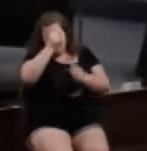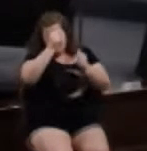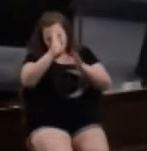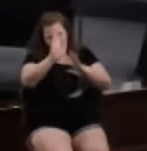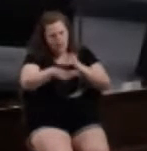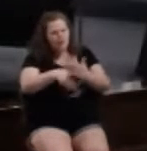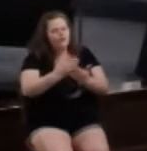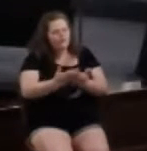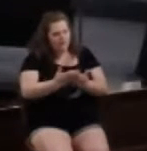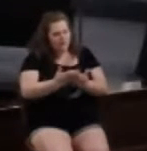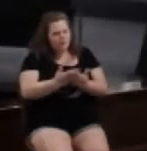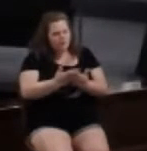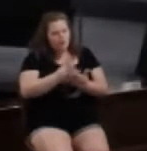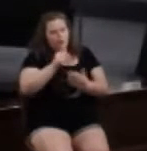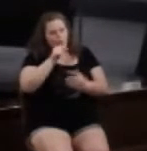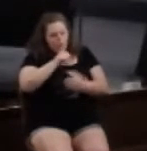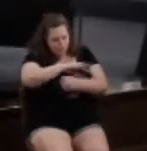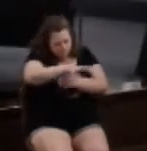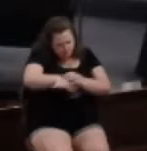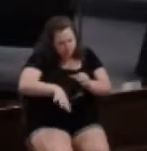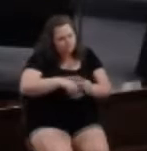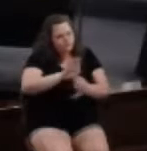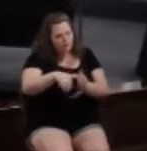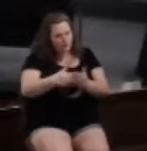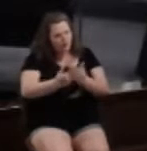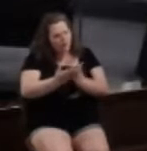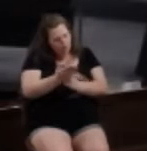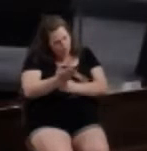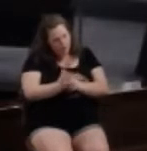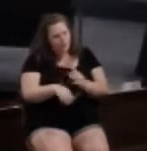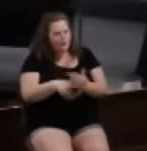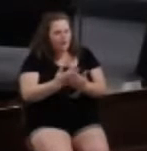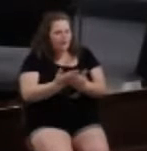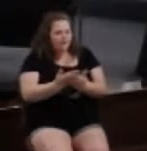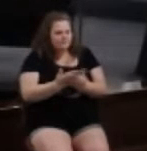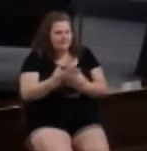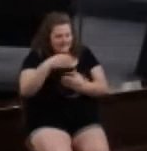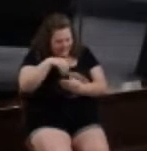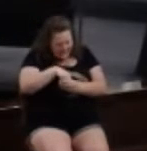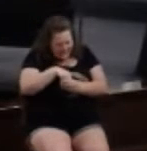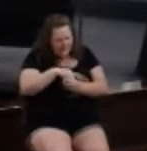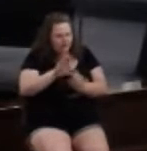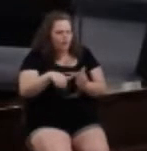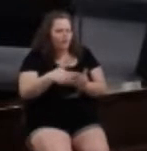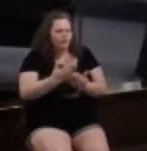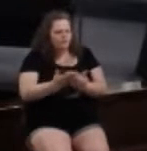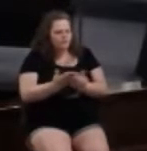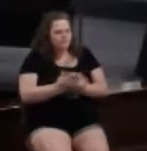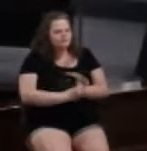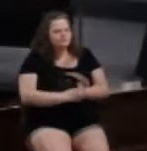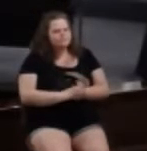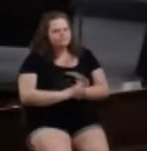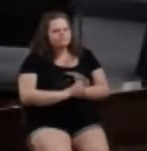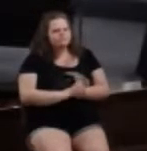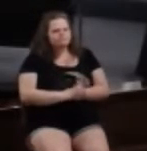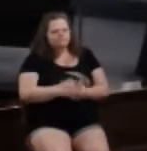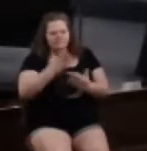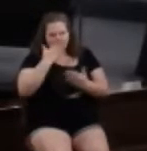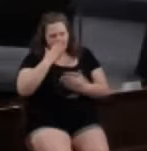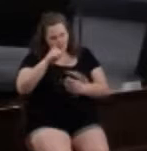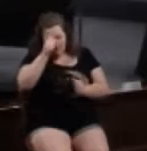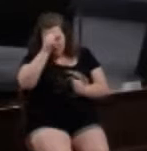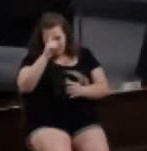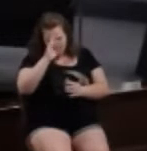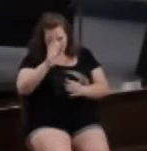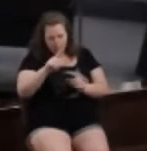who is overall and through all and in all thank you father for your word